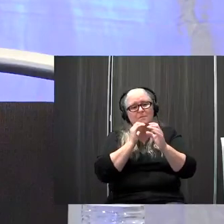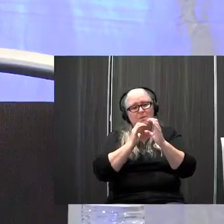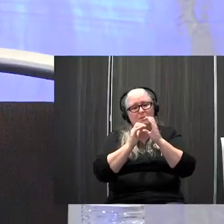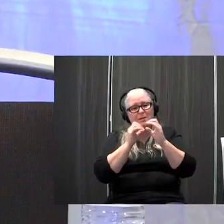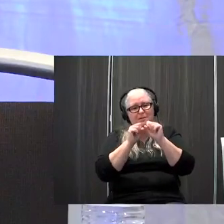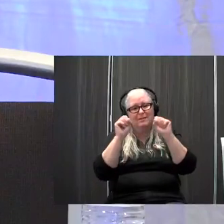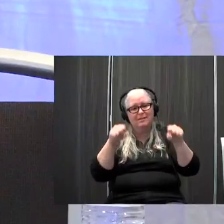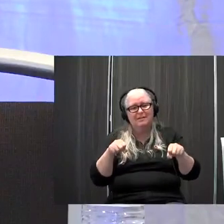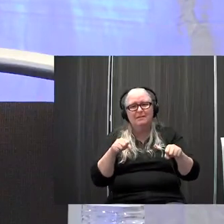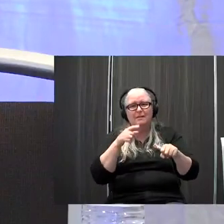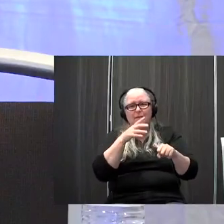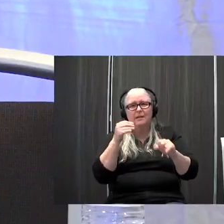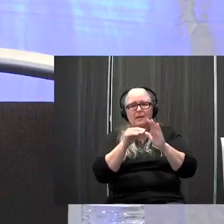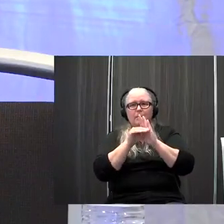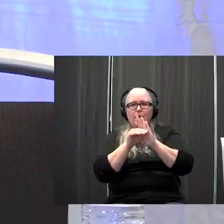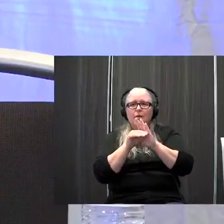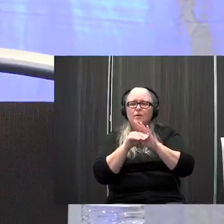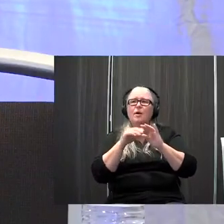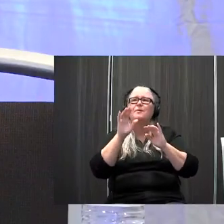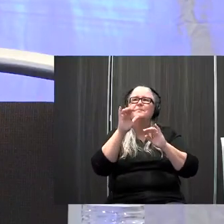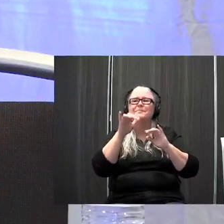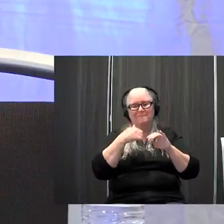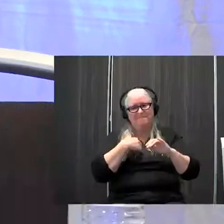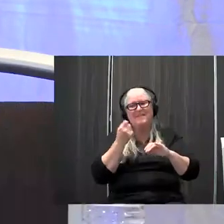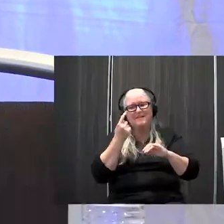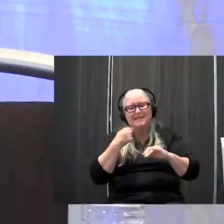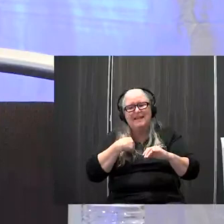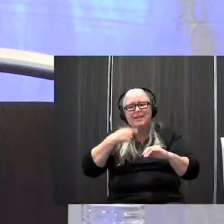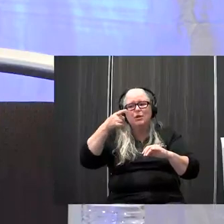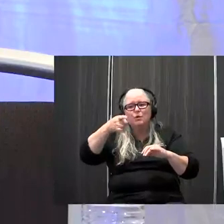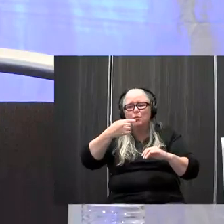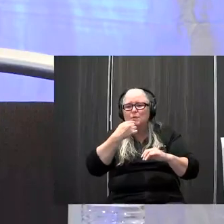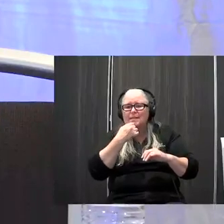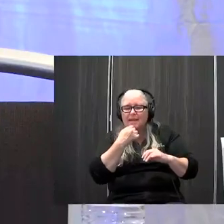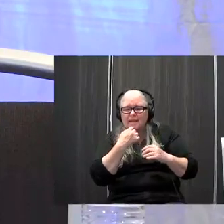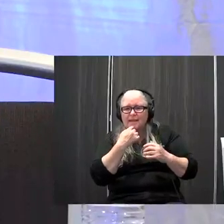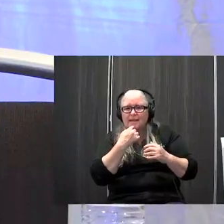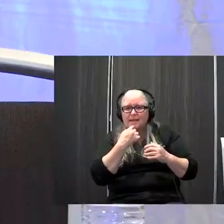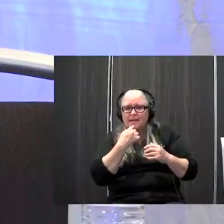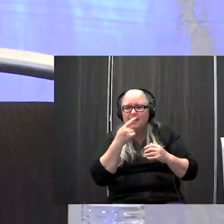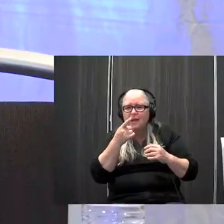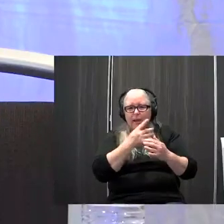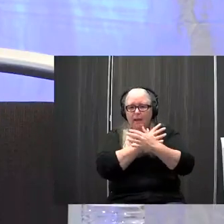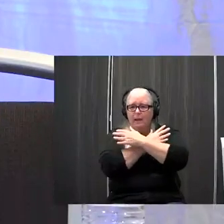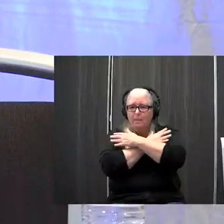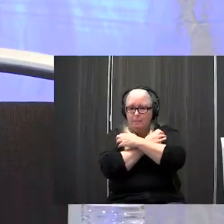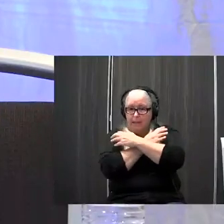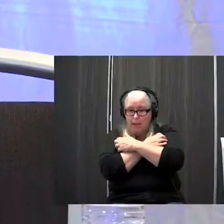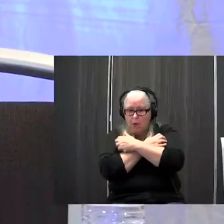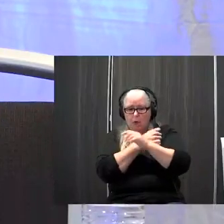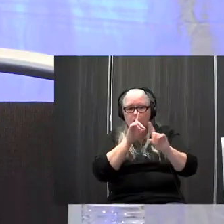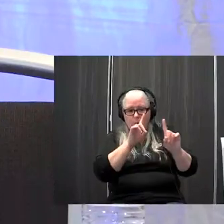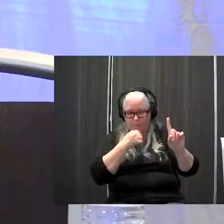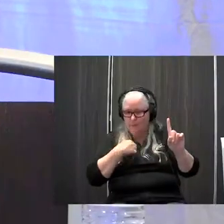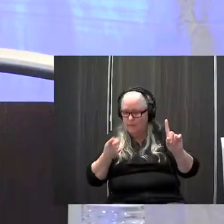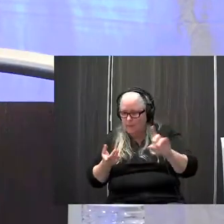you know kind of modeling oh I think what you're saying is you know uh bear and so you go in and you find the word